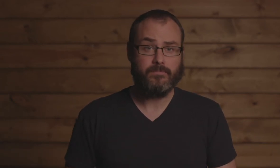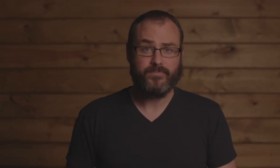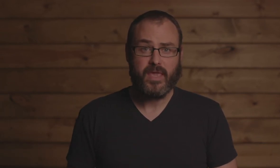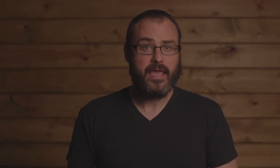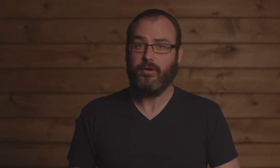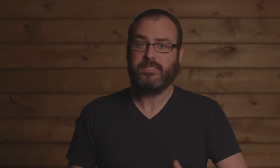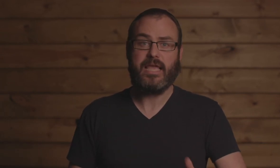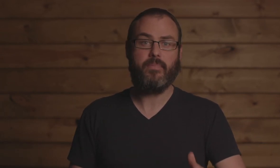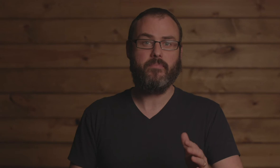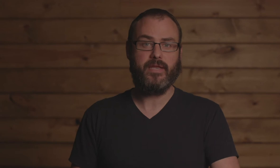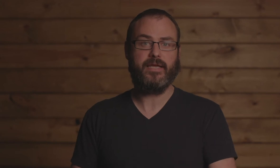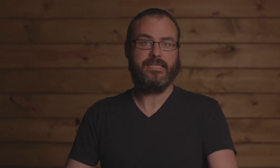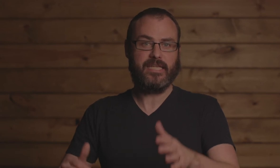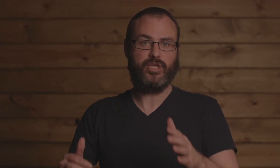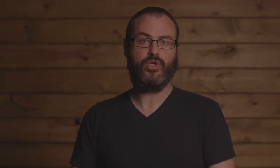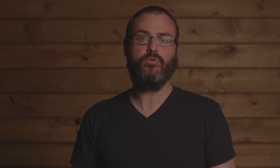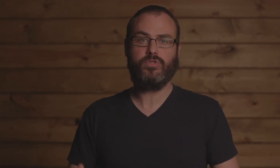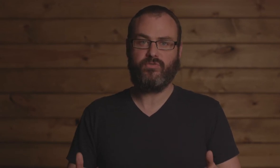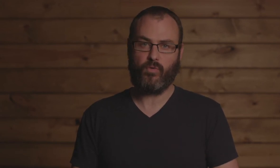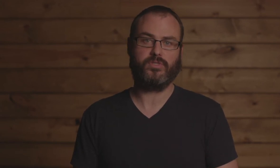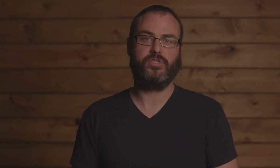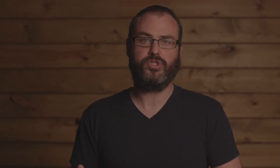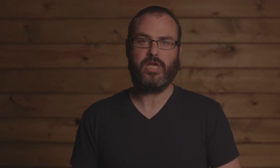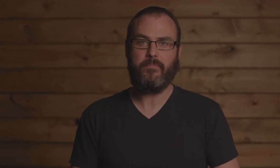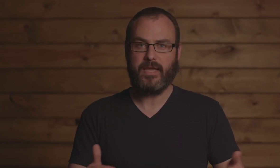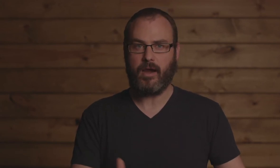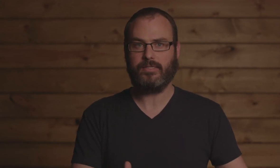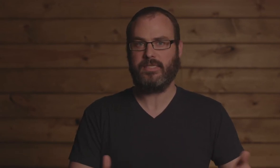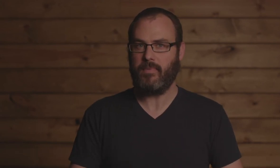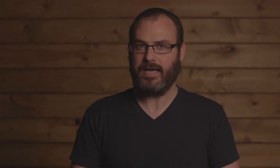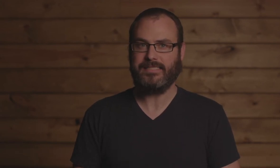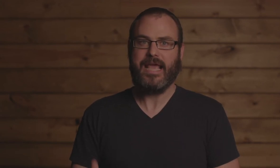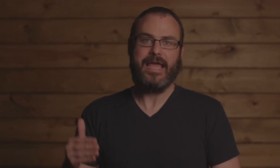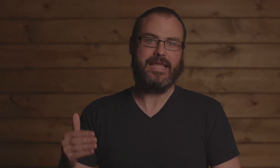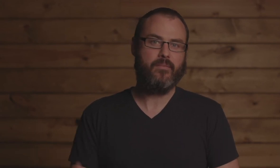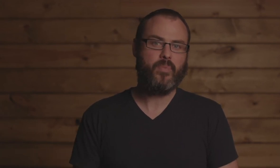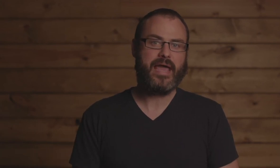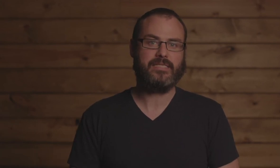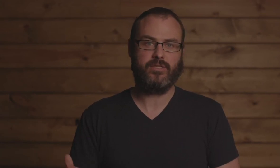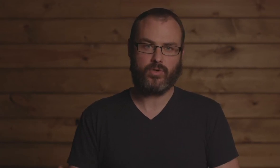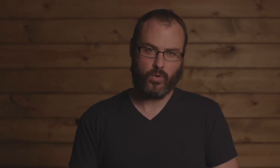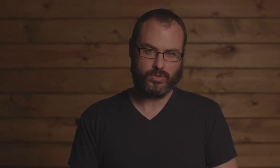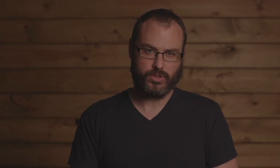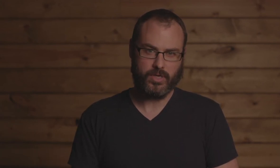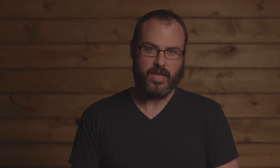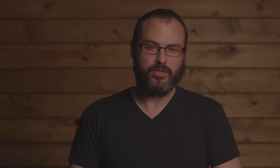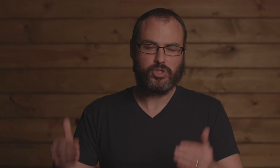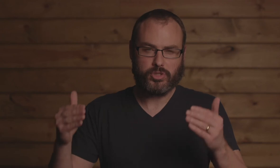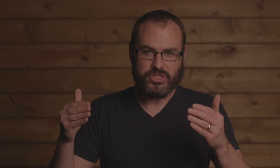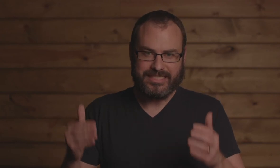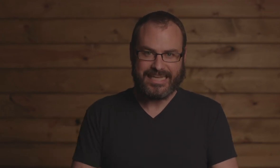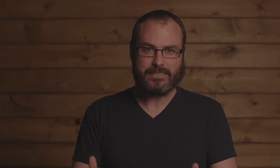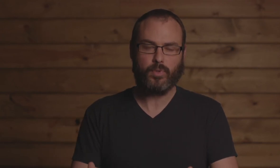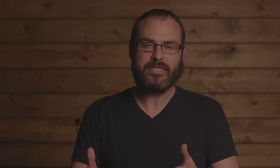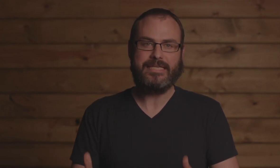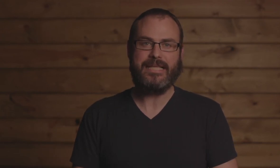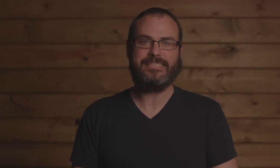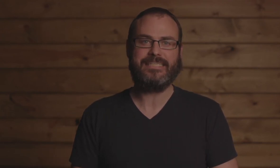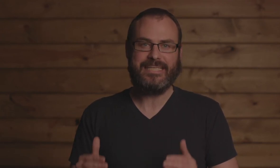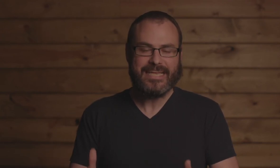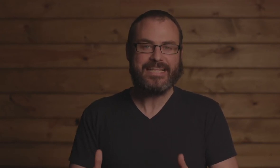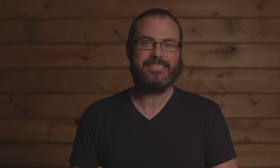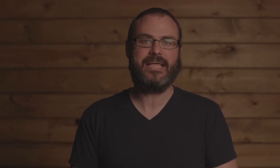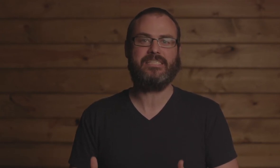they're not wrong. Entertainment media is a huge force in shaping hearts and minds and impacting the culture. The church desperately